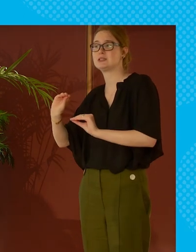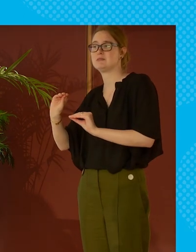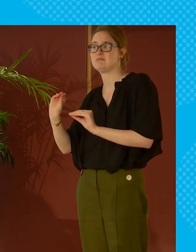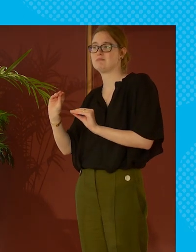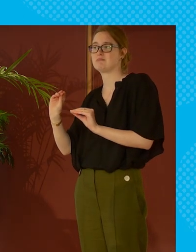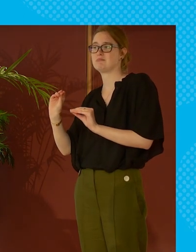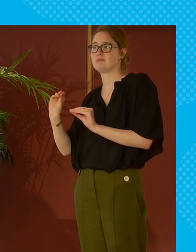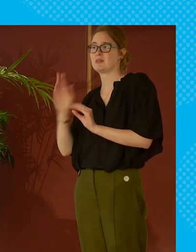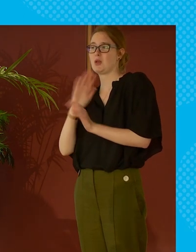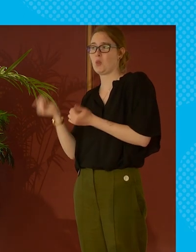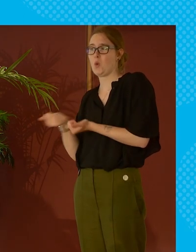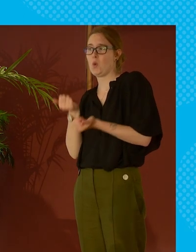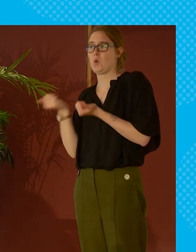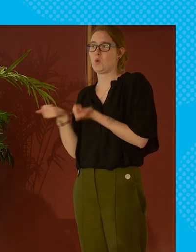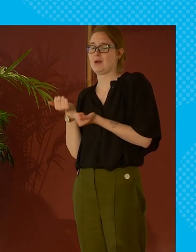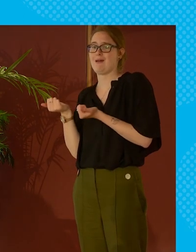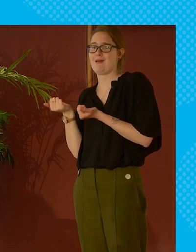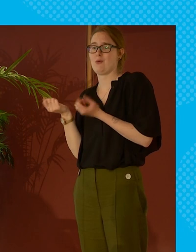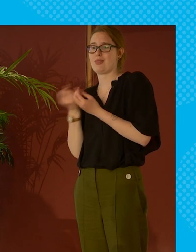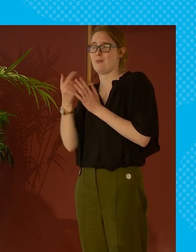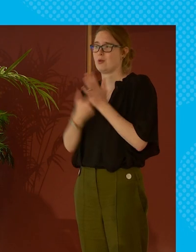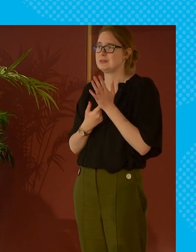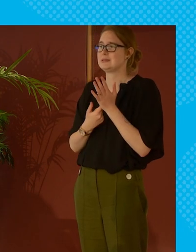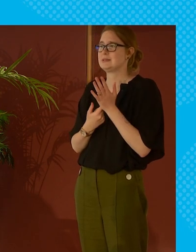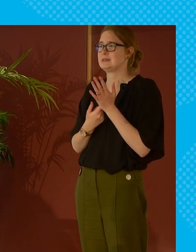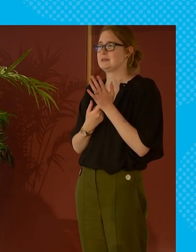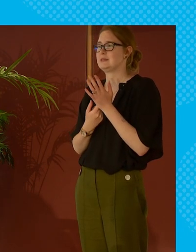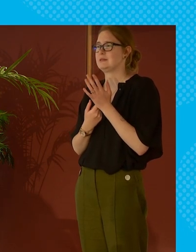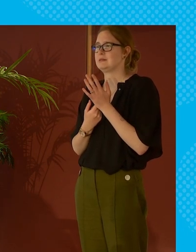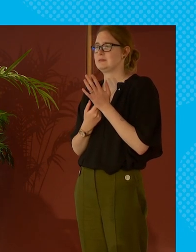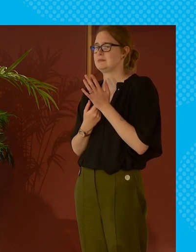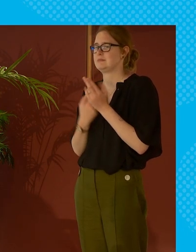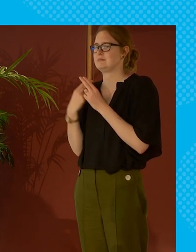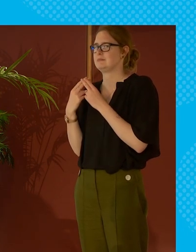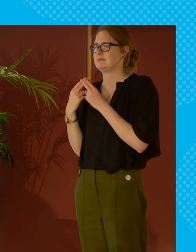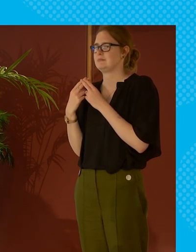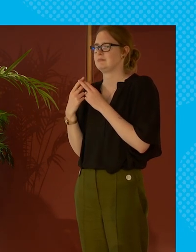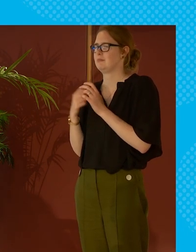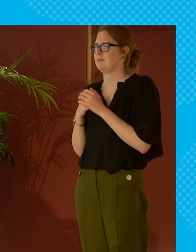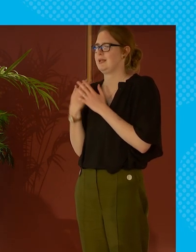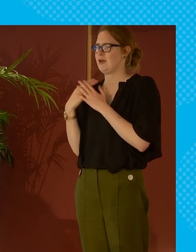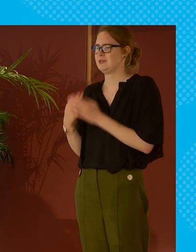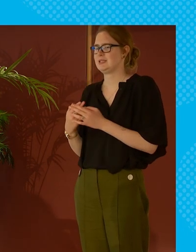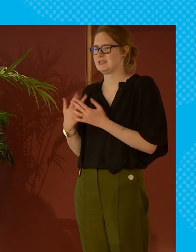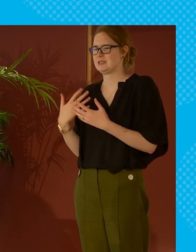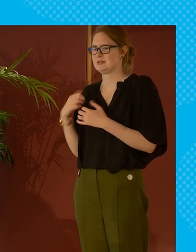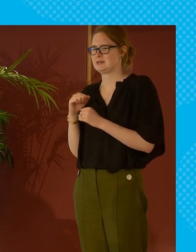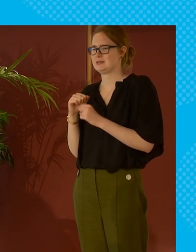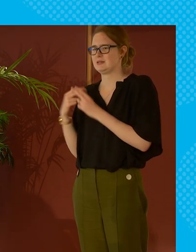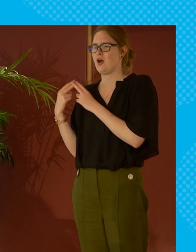that are okay they did all right from that's right policies and they kind of like inherited and all the rest of it and